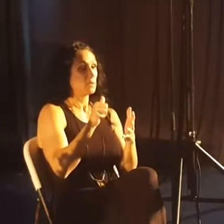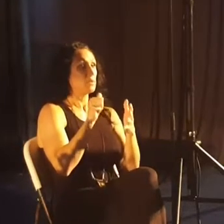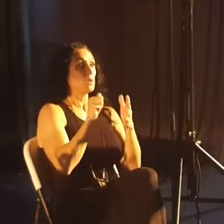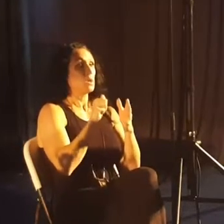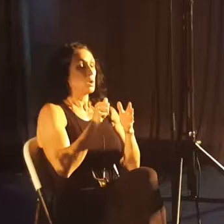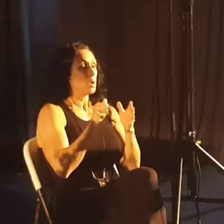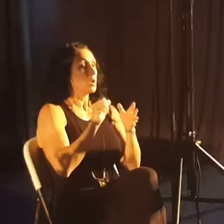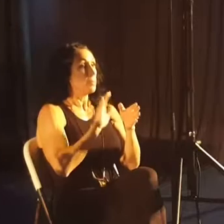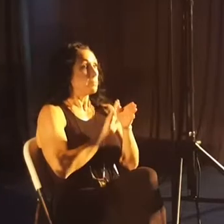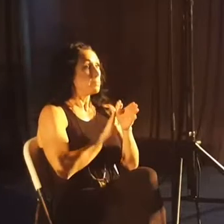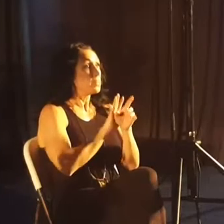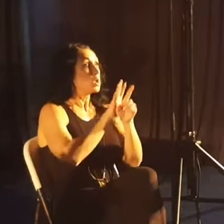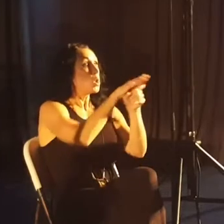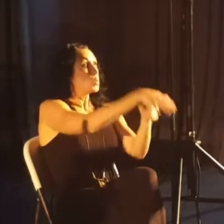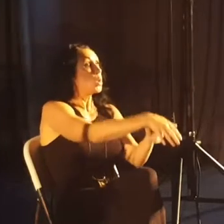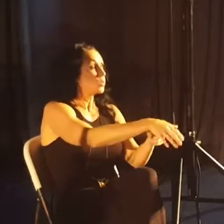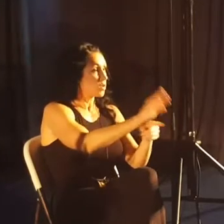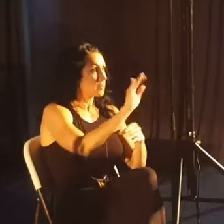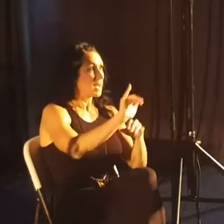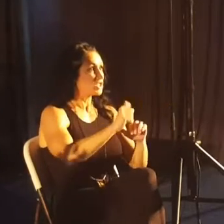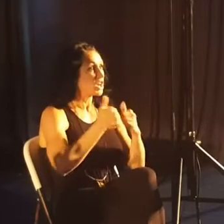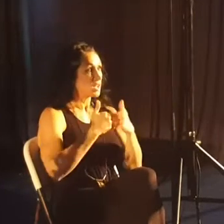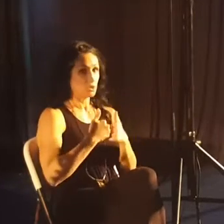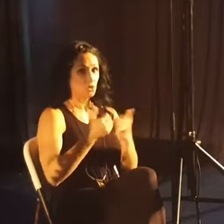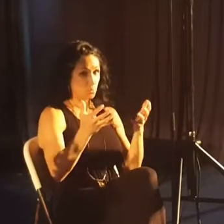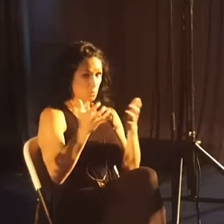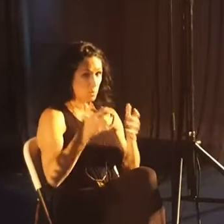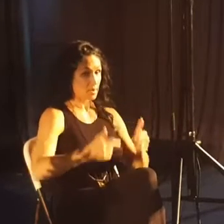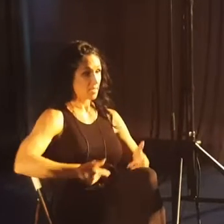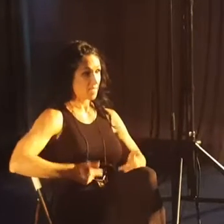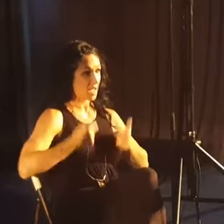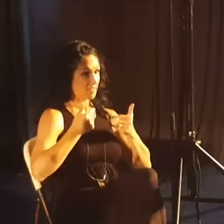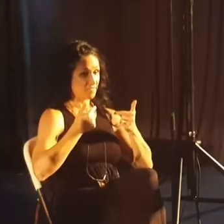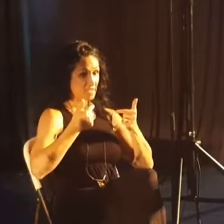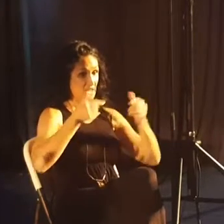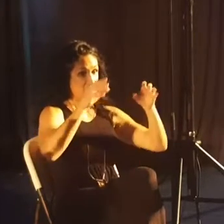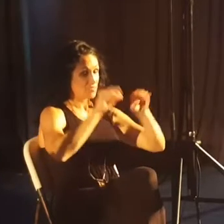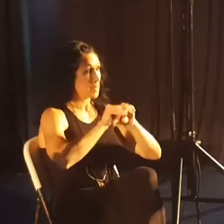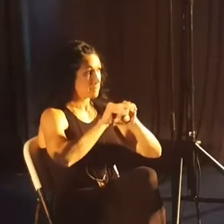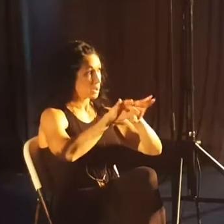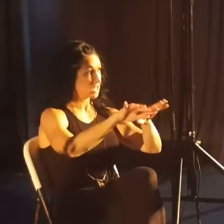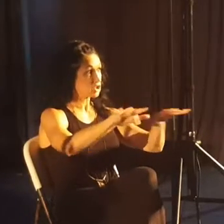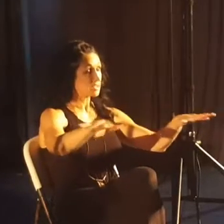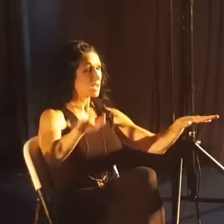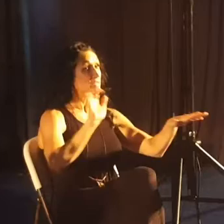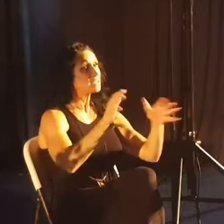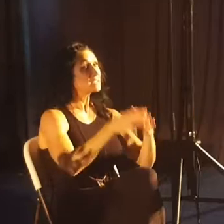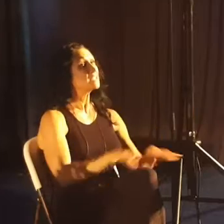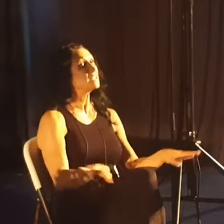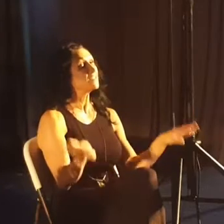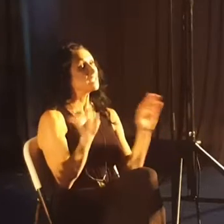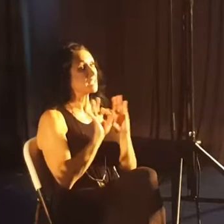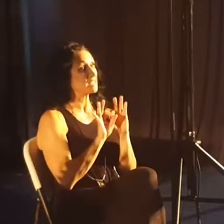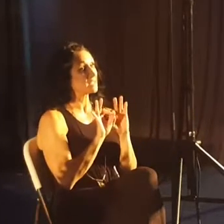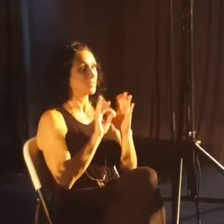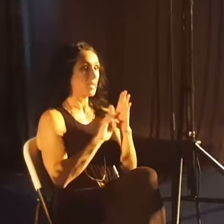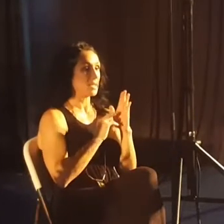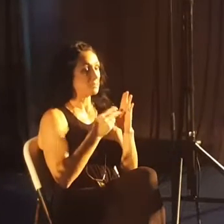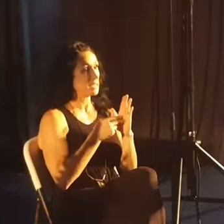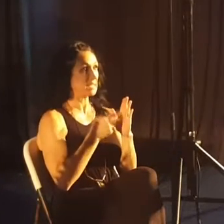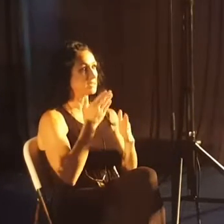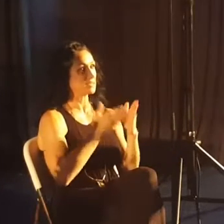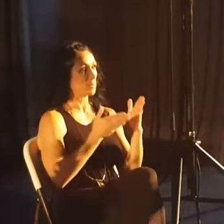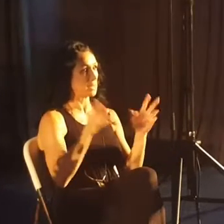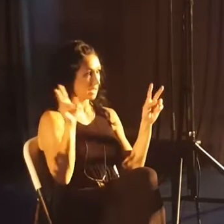challenges of life, and we want to have a life that's built up, that branches out, that is significant, that means something, and